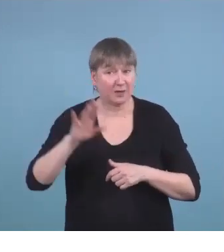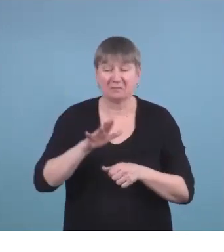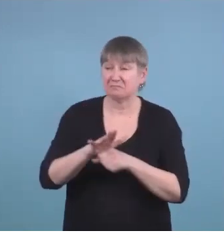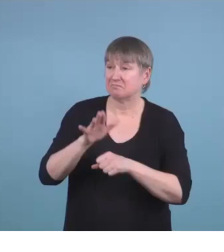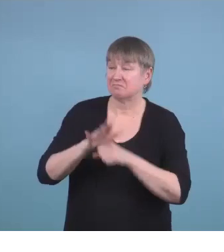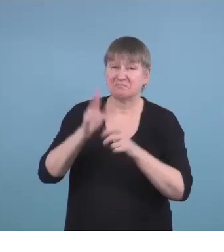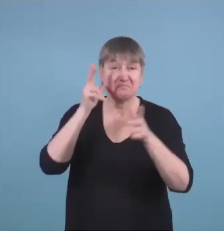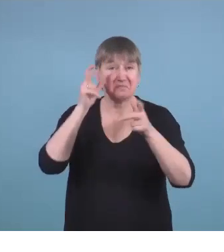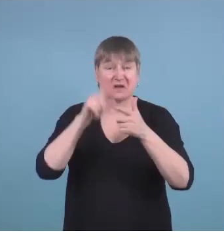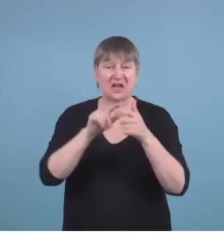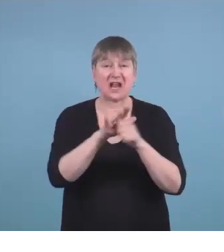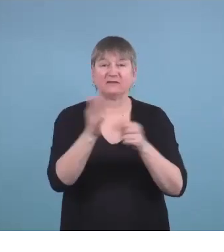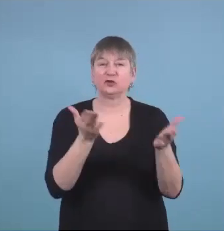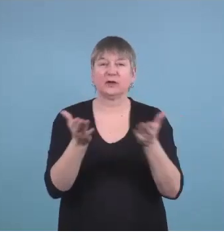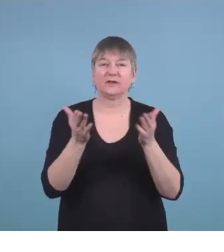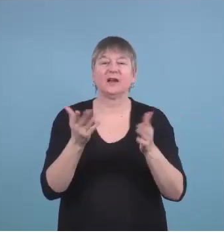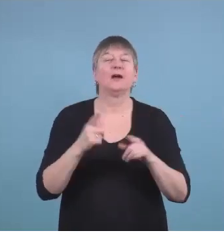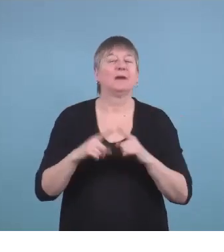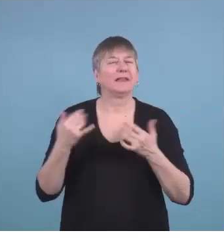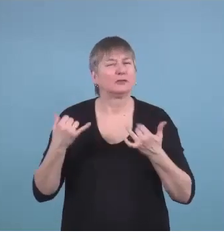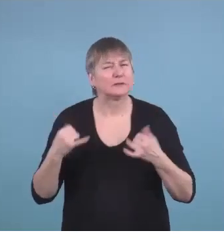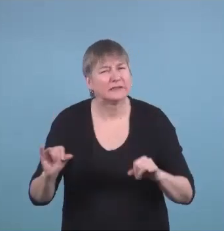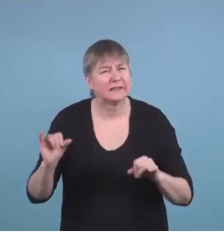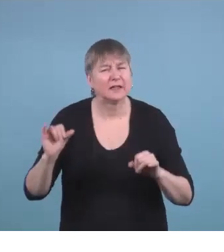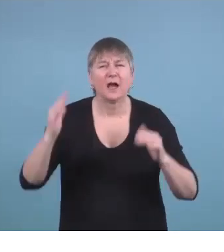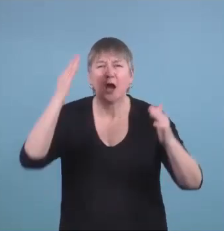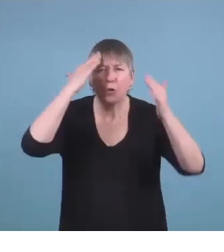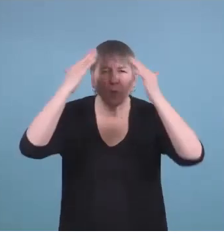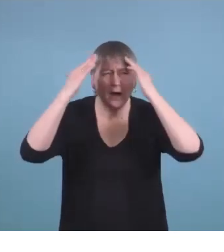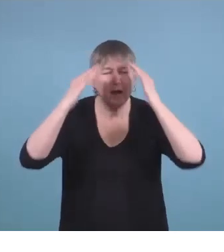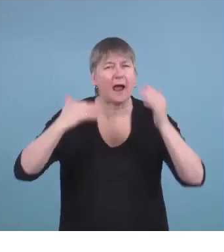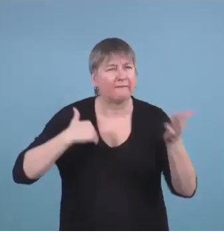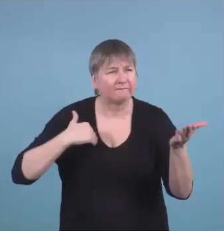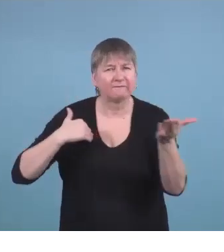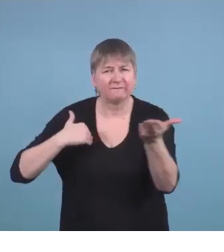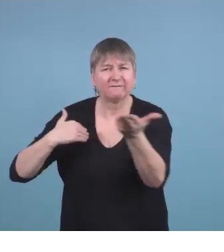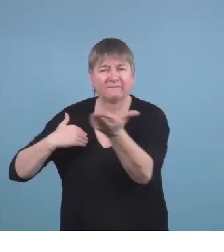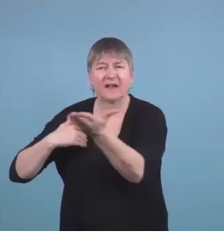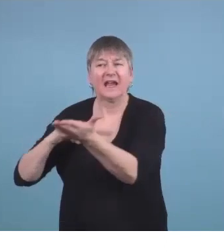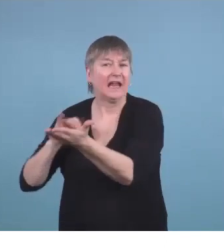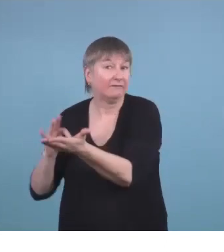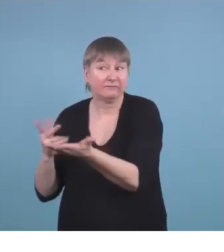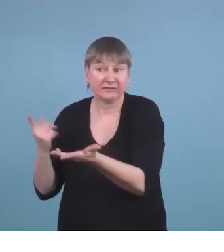pat that they're still aware of what's out there if things change.